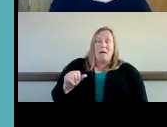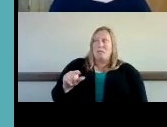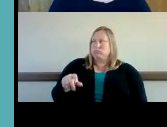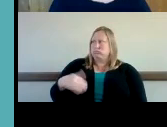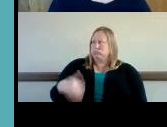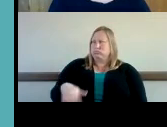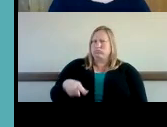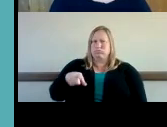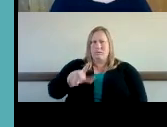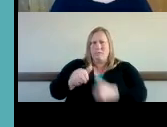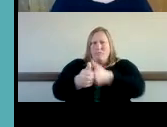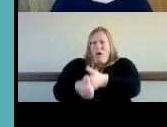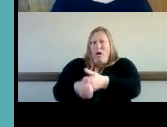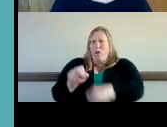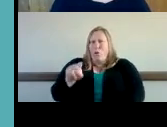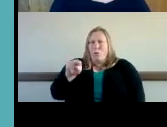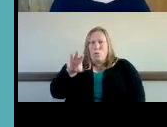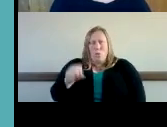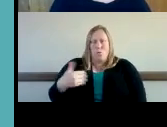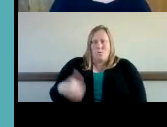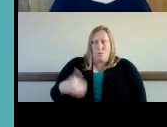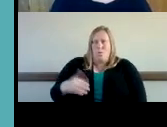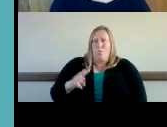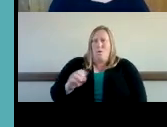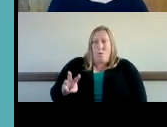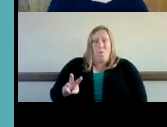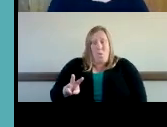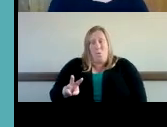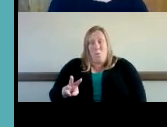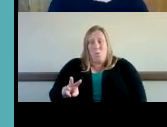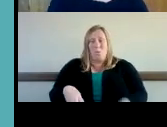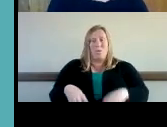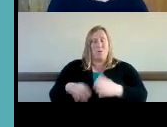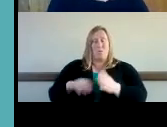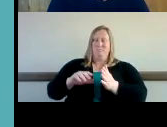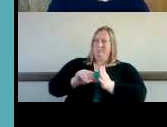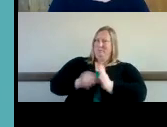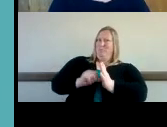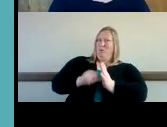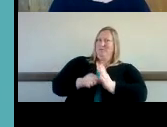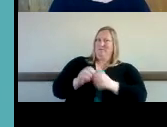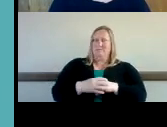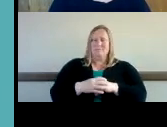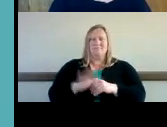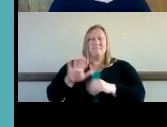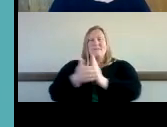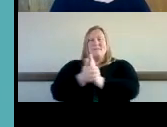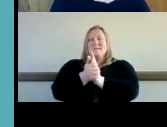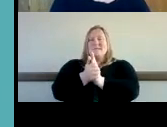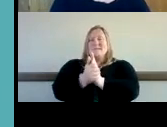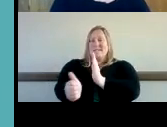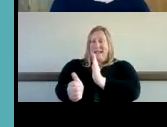even just following news and um current events um very impressive and even his skills are almost